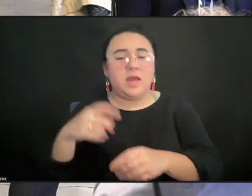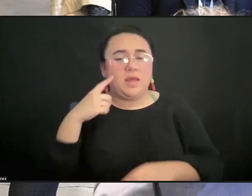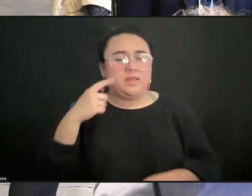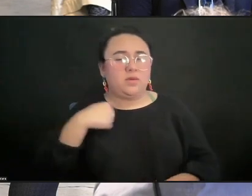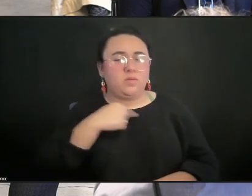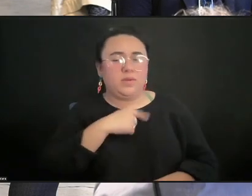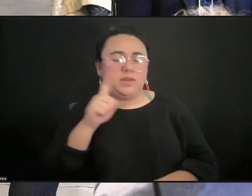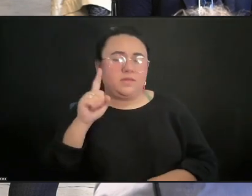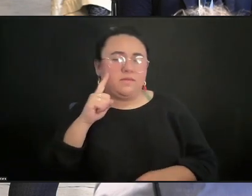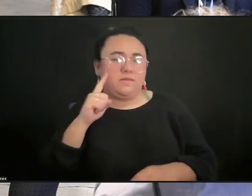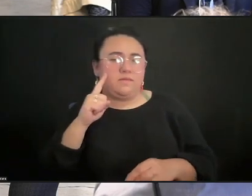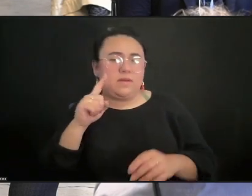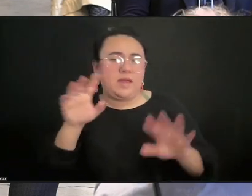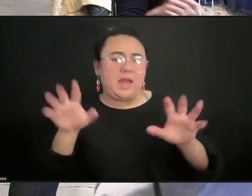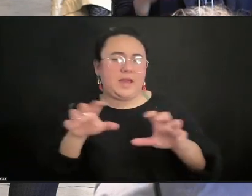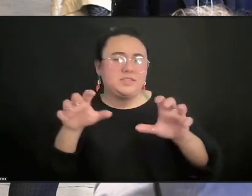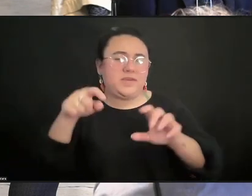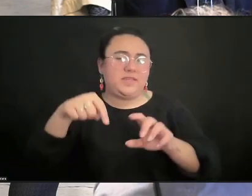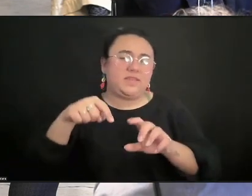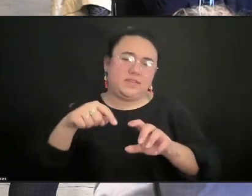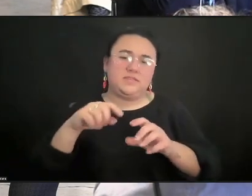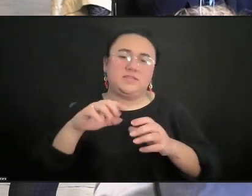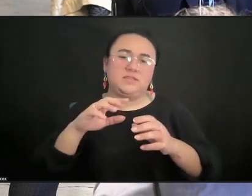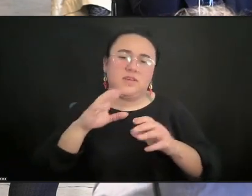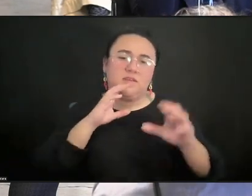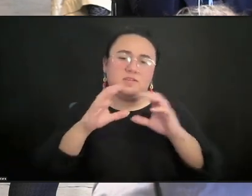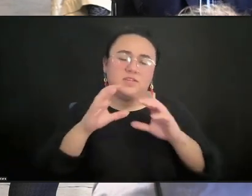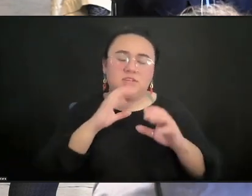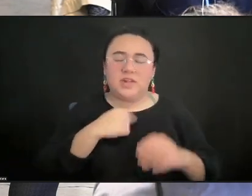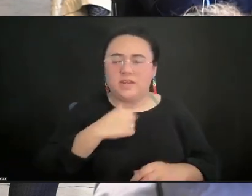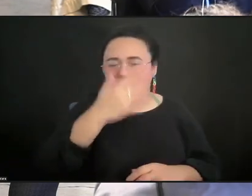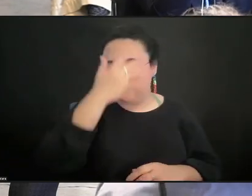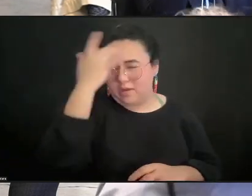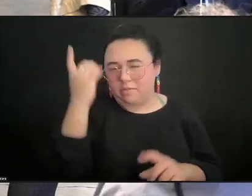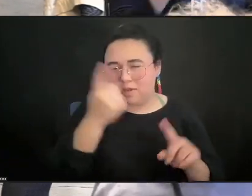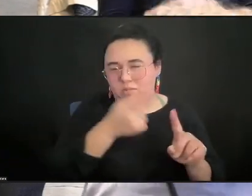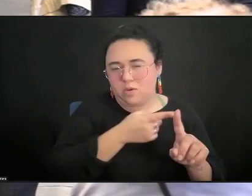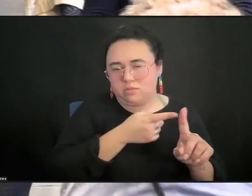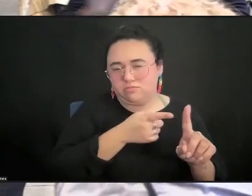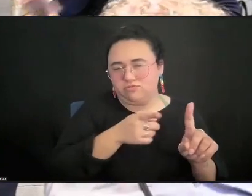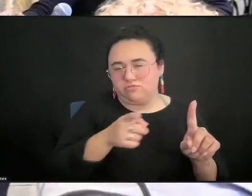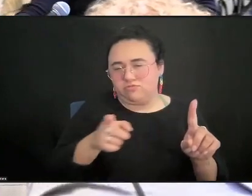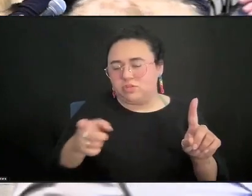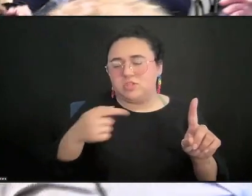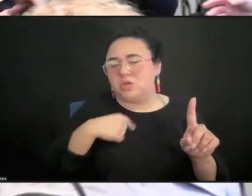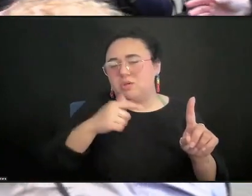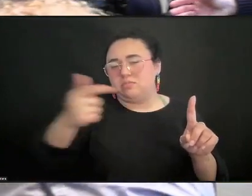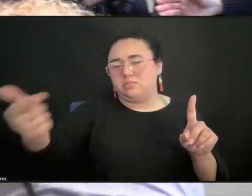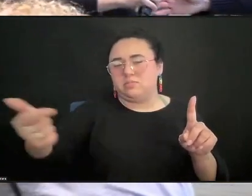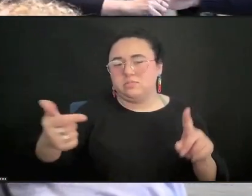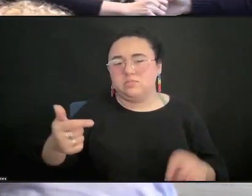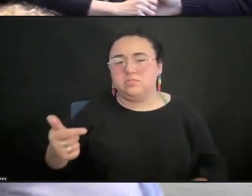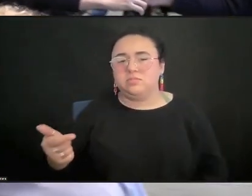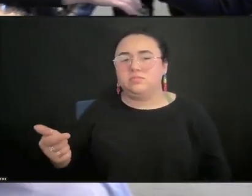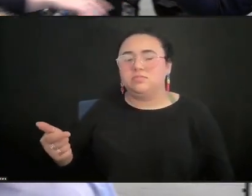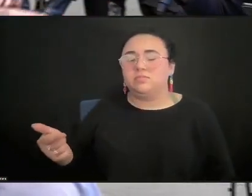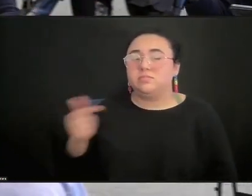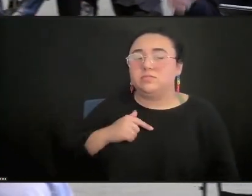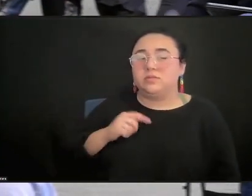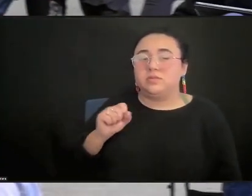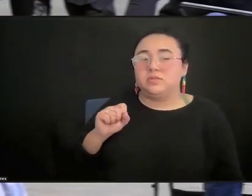And I've already lost my train of thought, so I'm going to open up on it. I'm really glad. Oh, I'm sorry. I'm Susan Feldman.